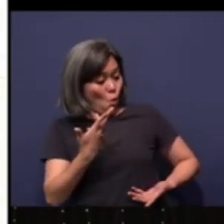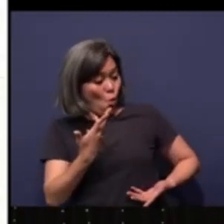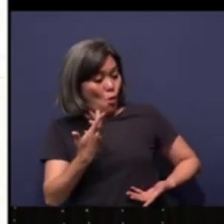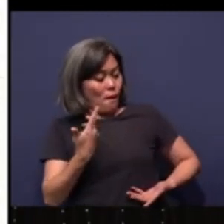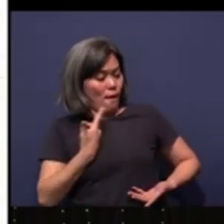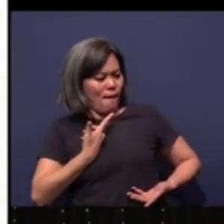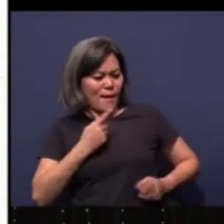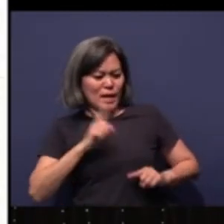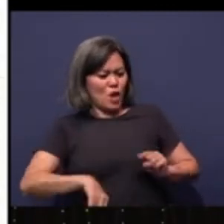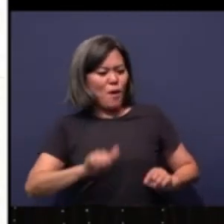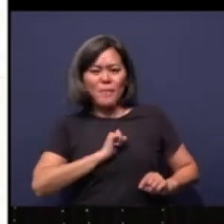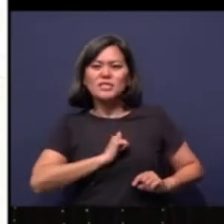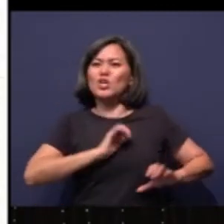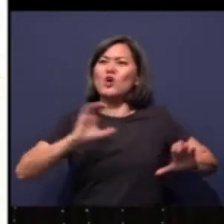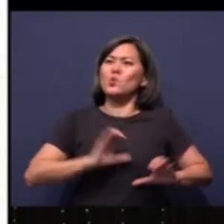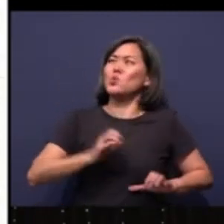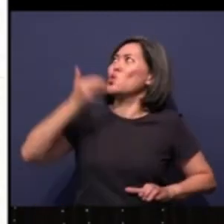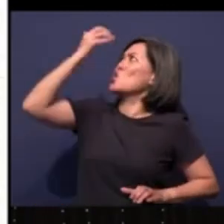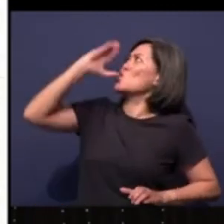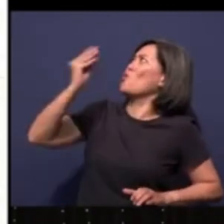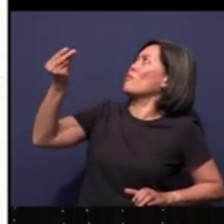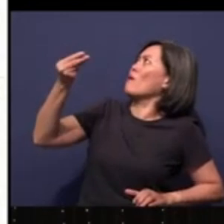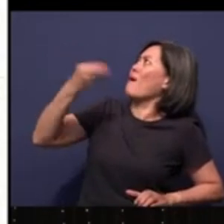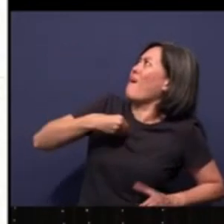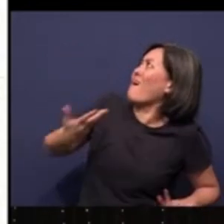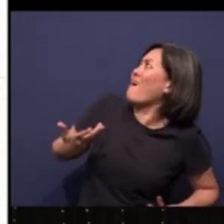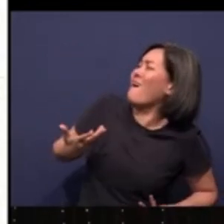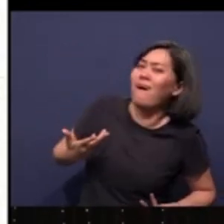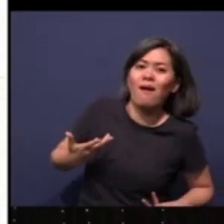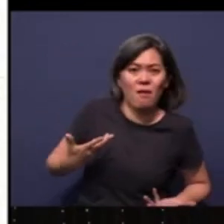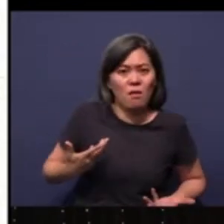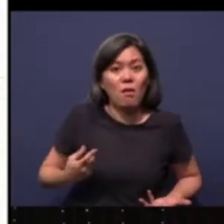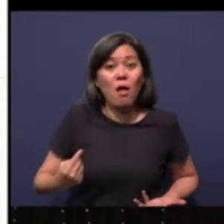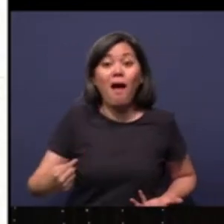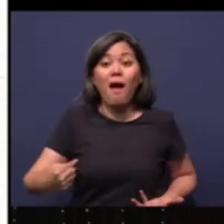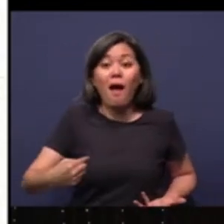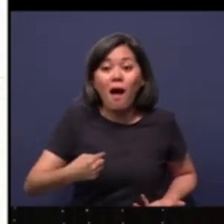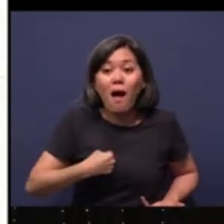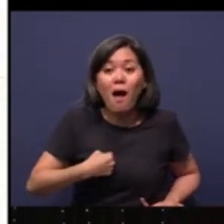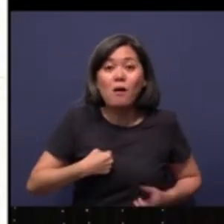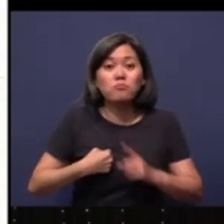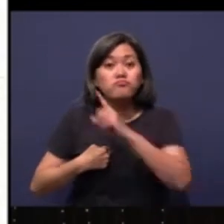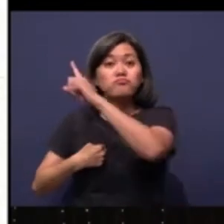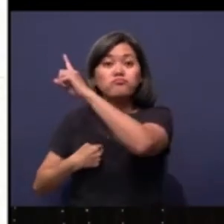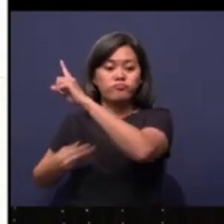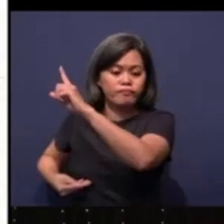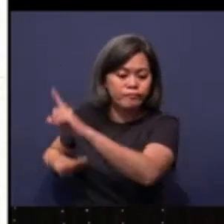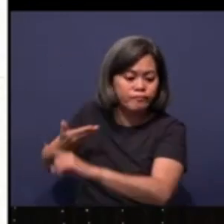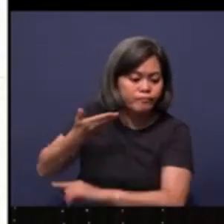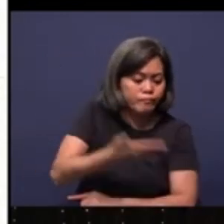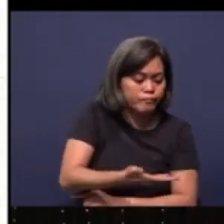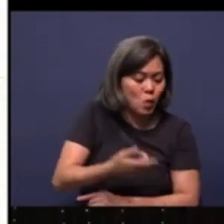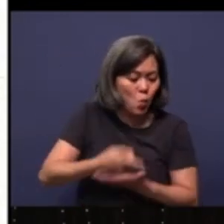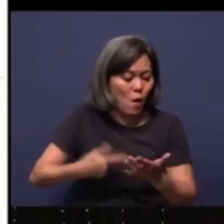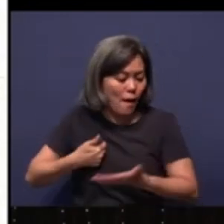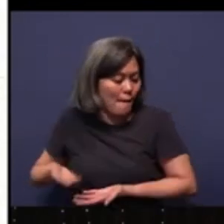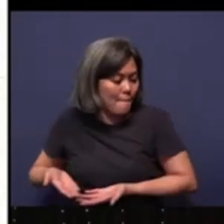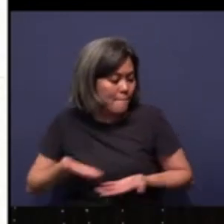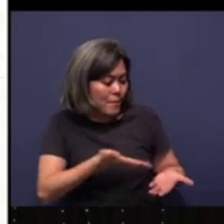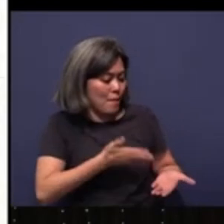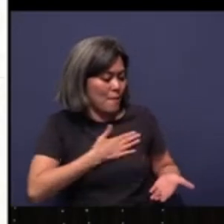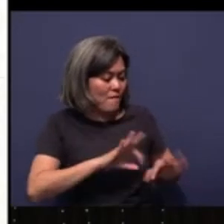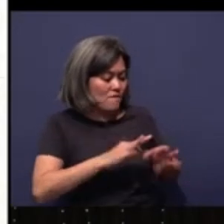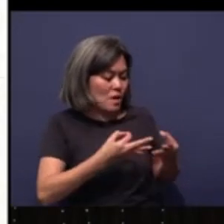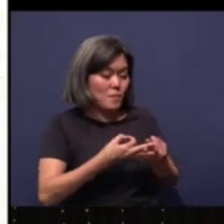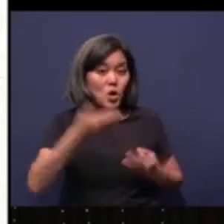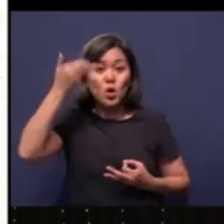I couldn't have done this myself. God has done this. It is I who provide. Whatever I bring home to my family, God says,